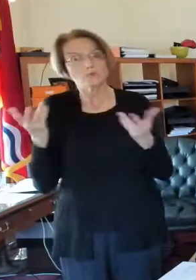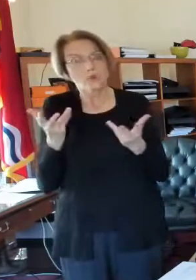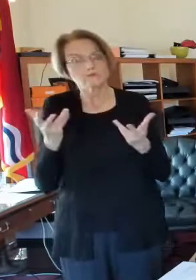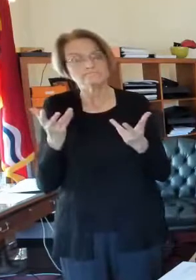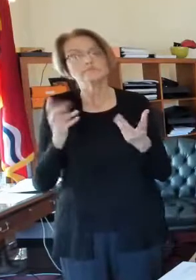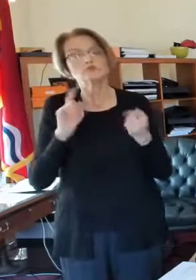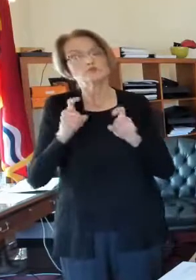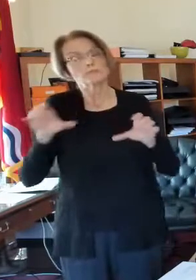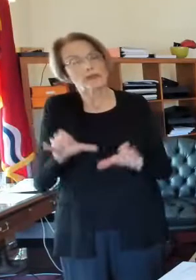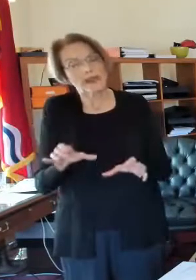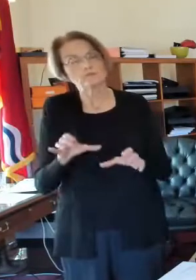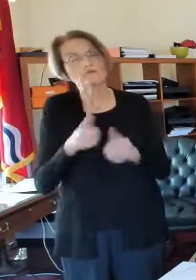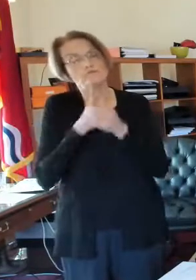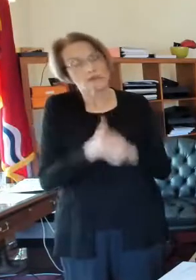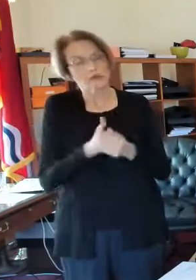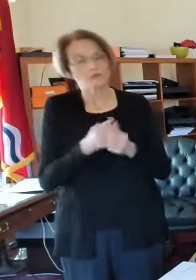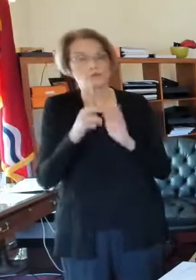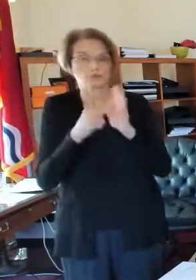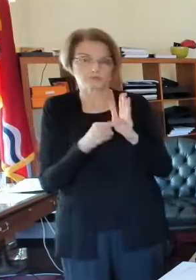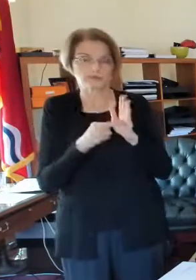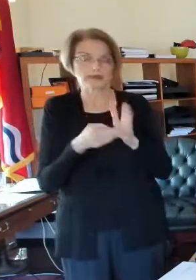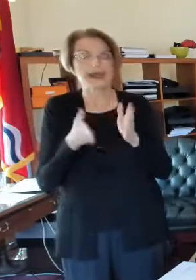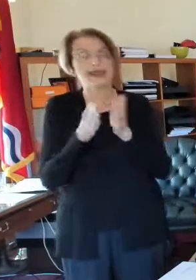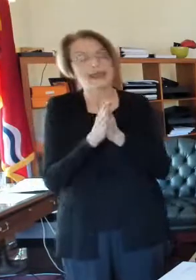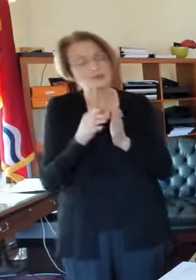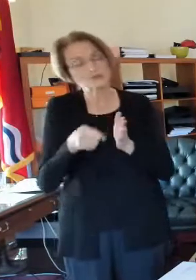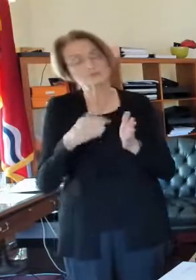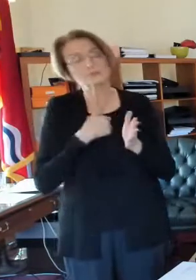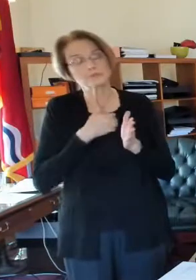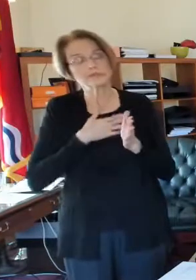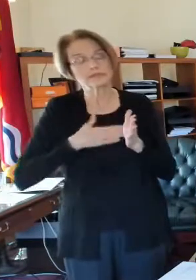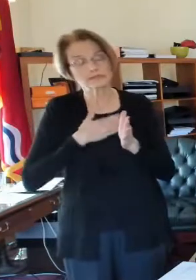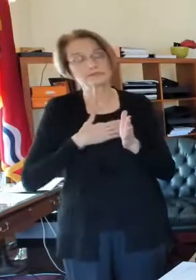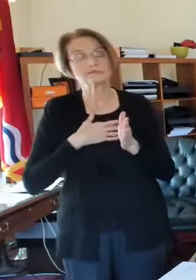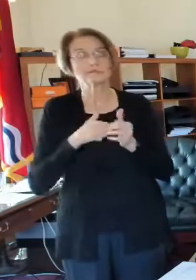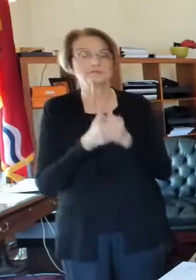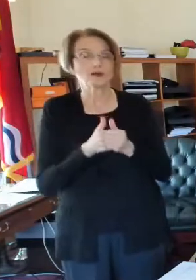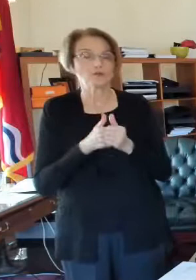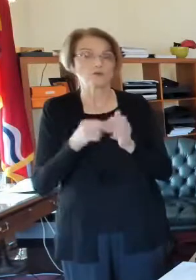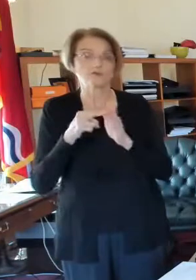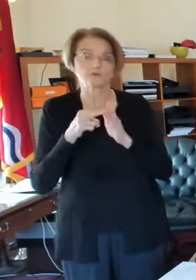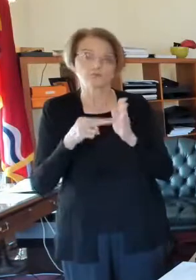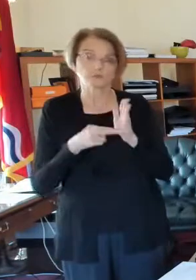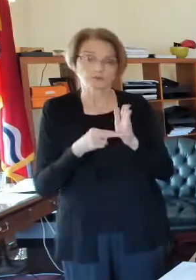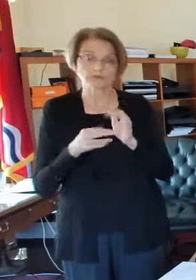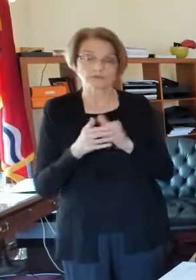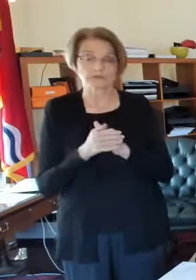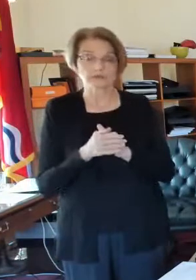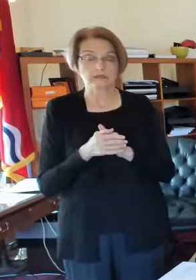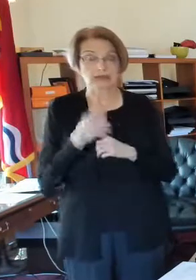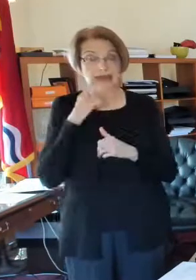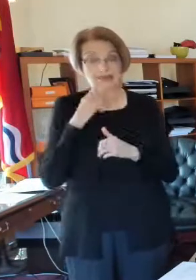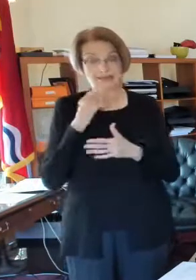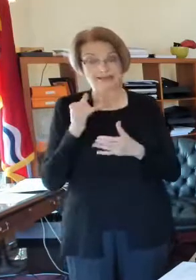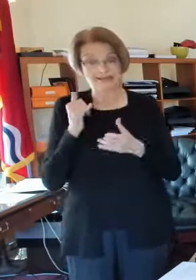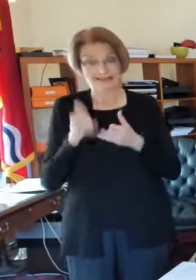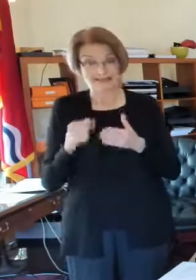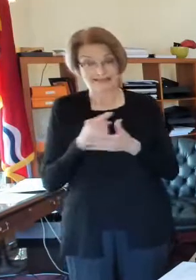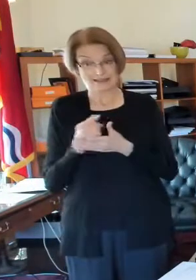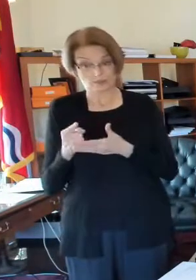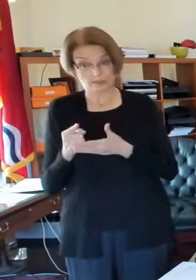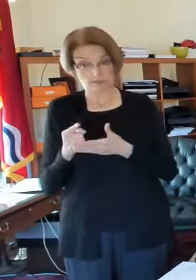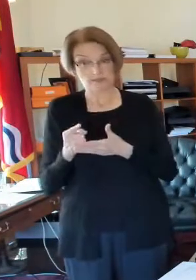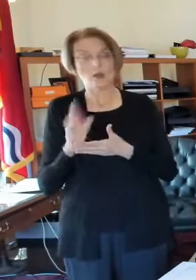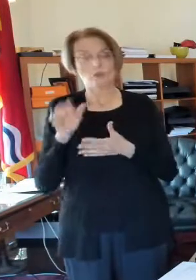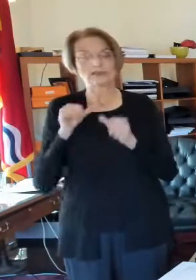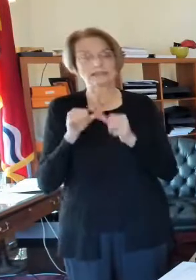behavior. So, I ask you to do that. I bring up to you that likely by the end of this week, we'll continue to see an